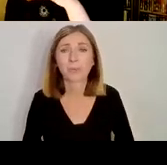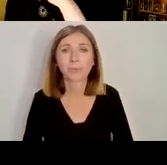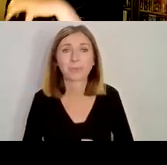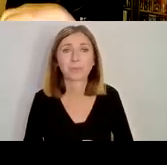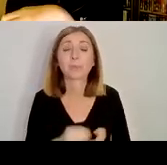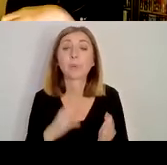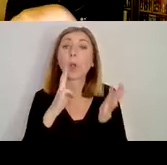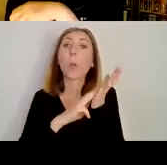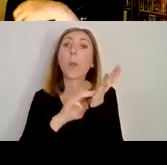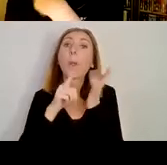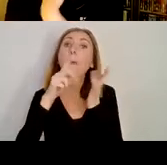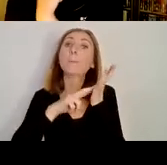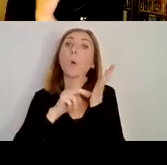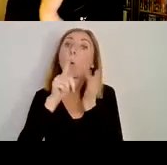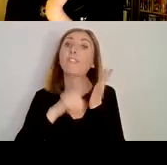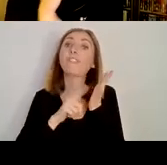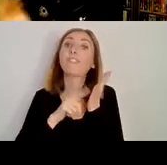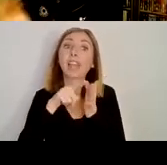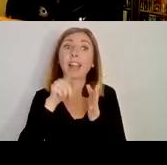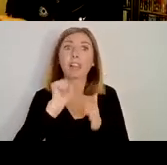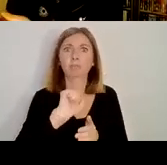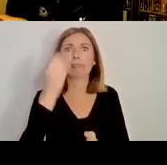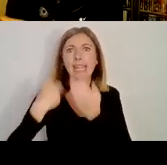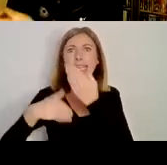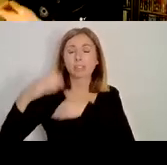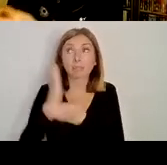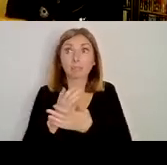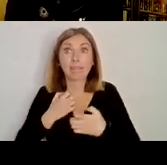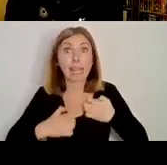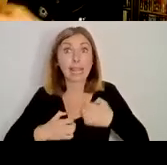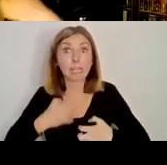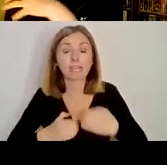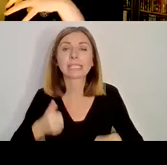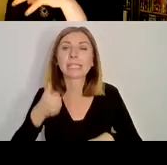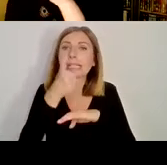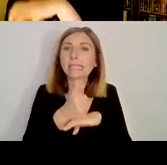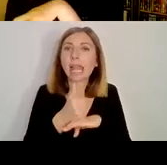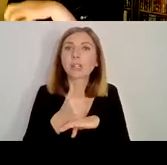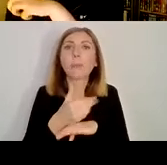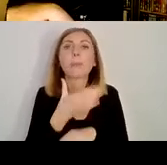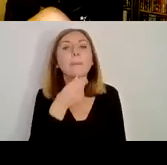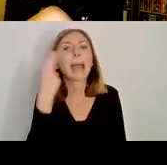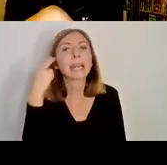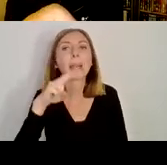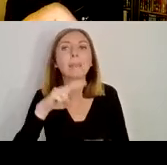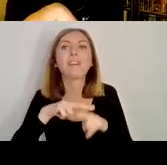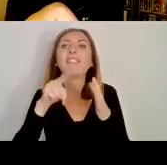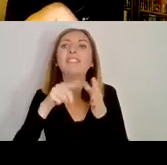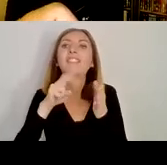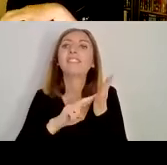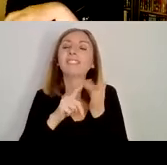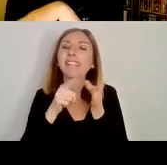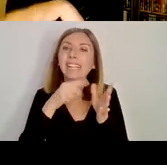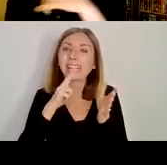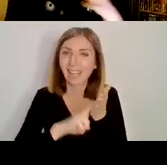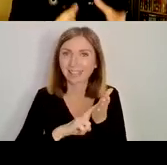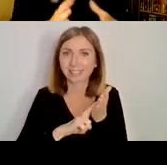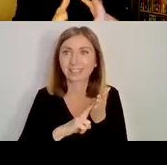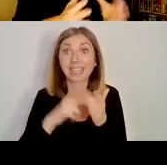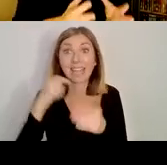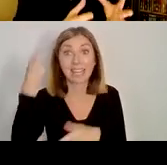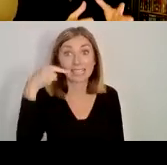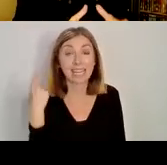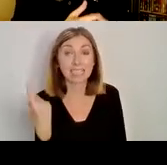has a really interesting history. It's founded by a British saint, man named Finian. Finian is also associated, his